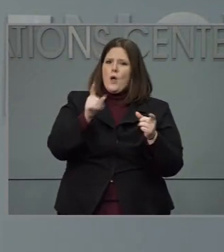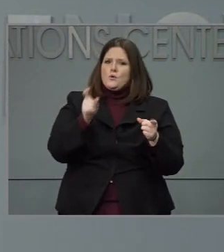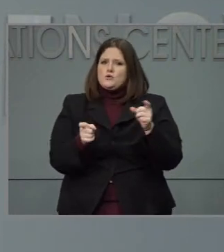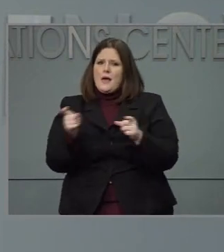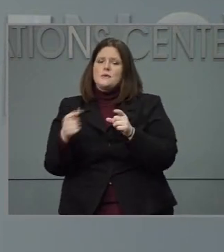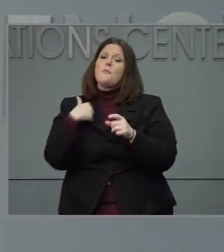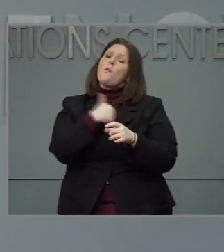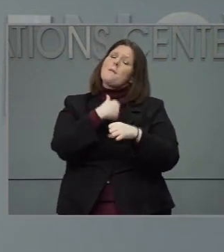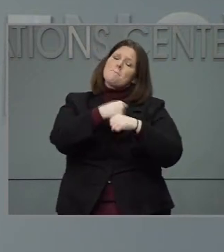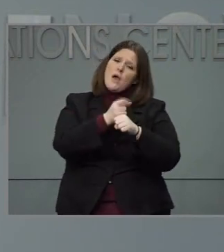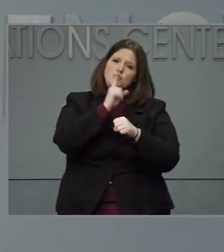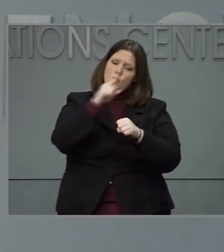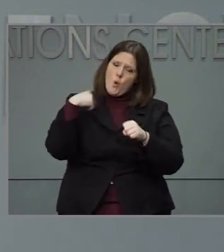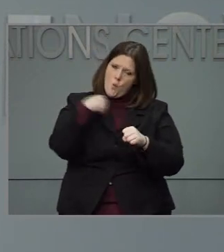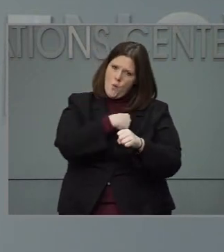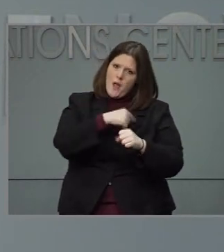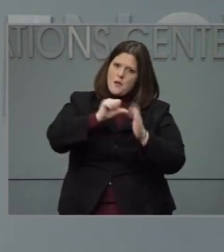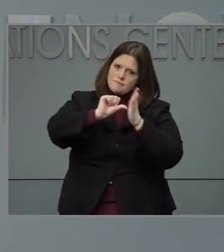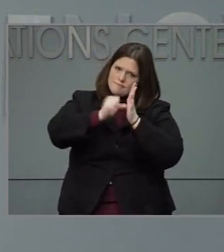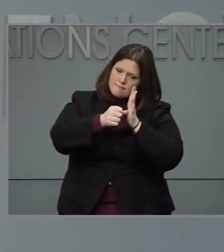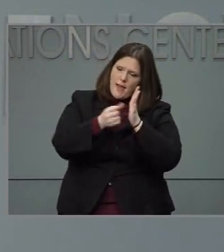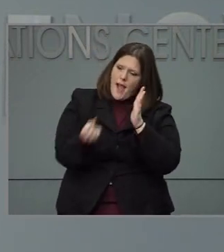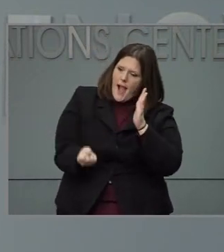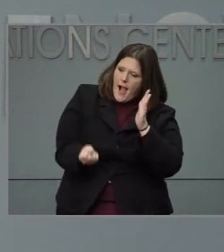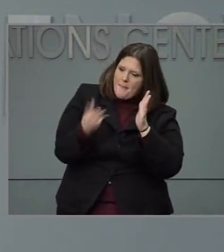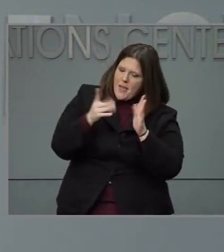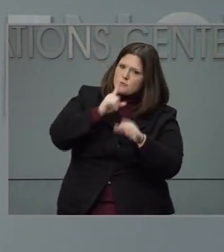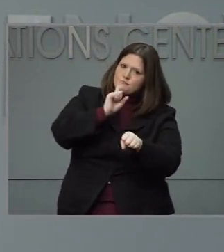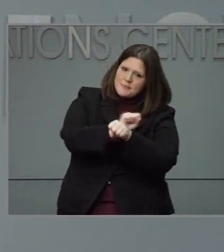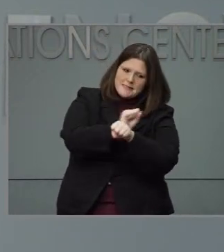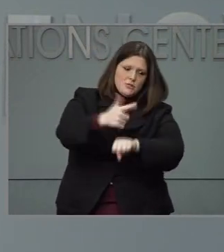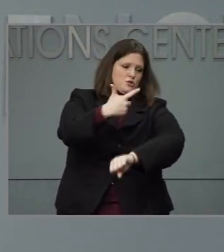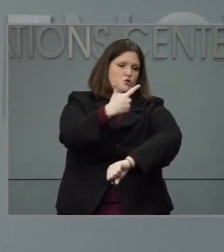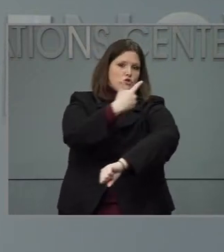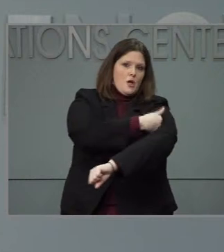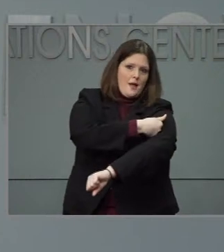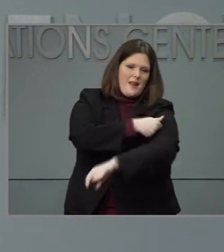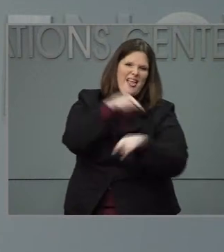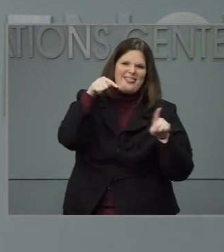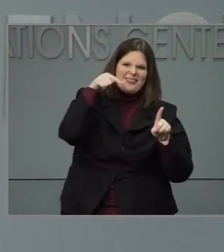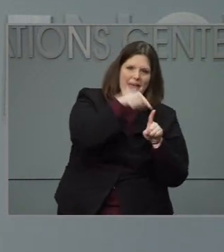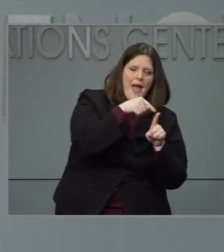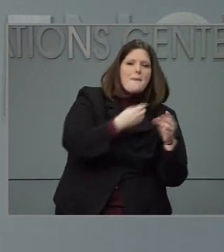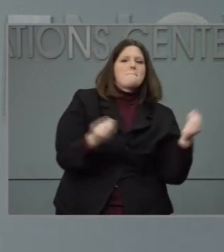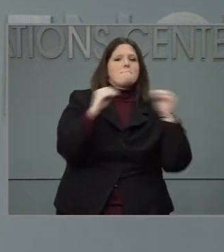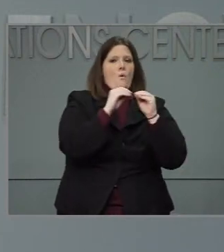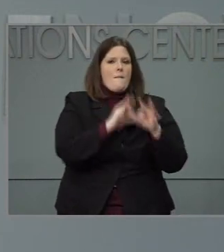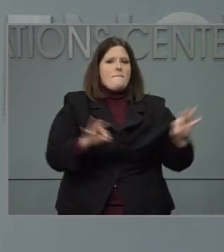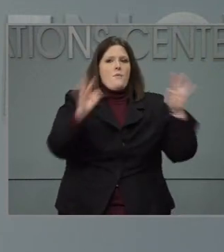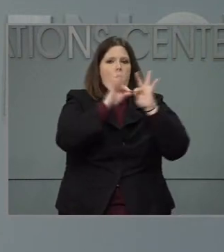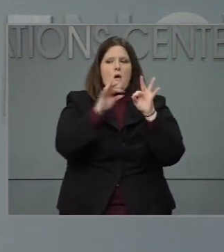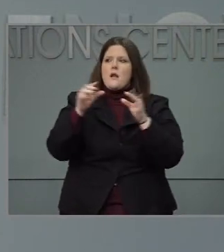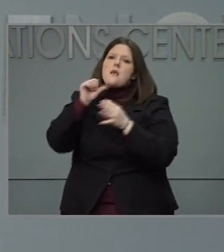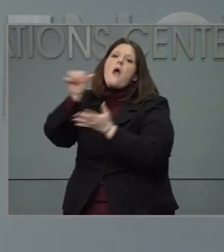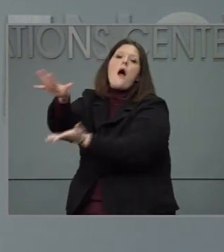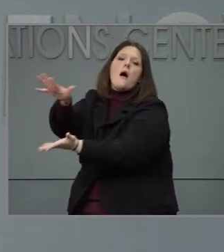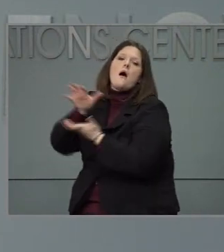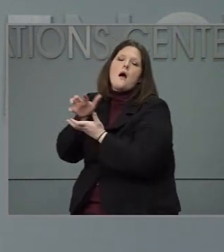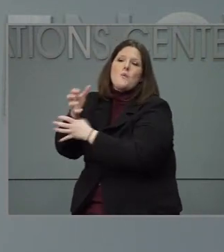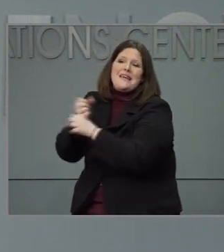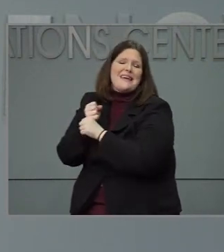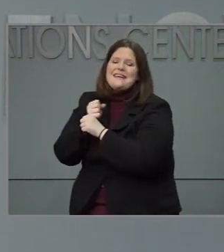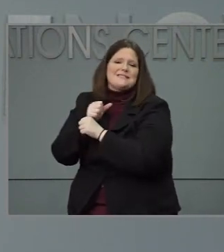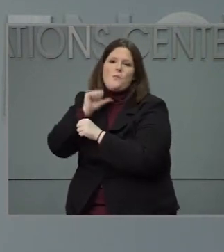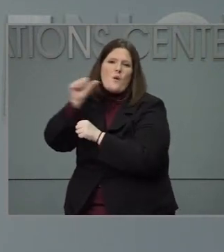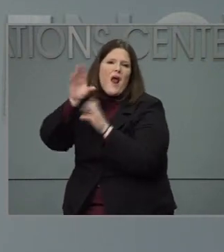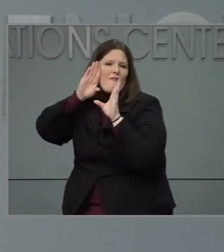really laser focused on how many doses are administered, because that is really the number that we are are focused